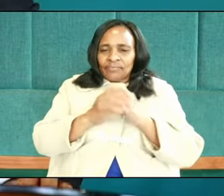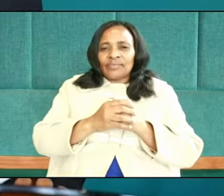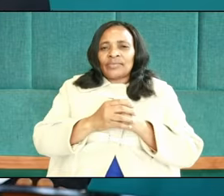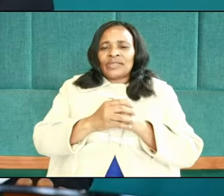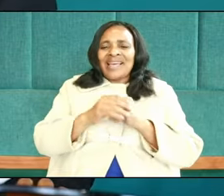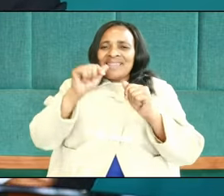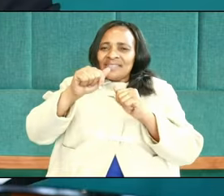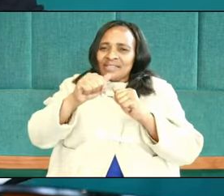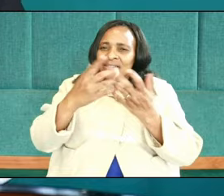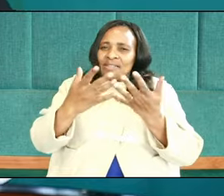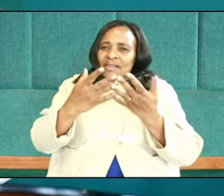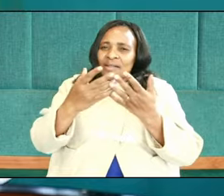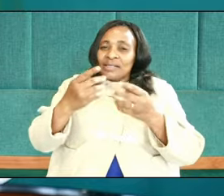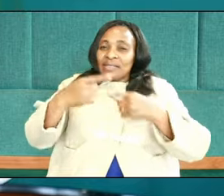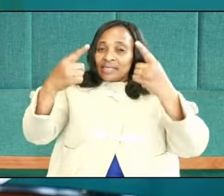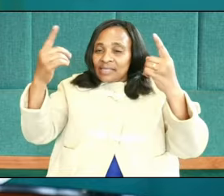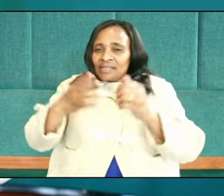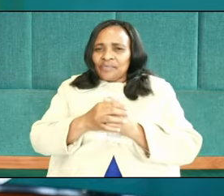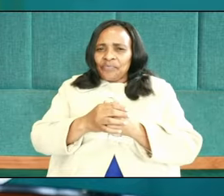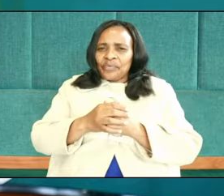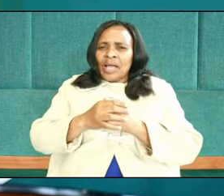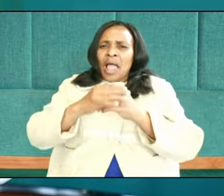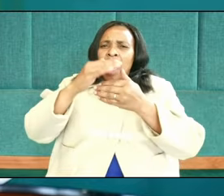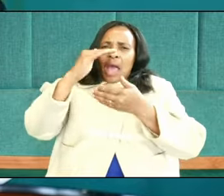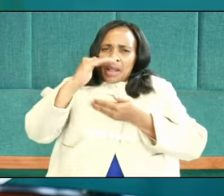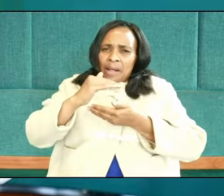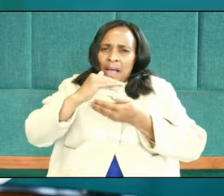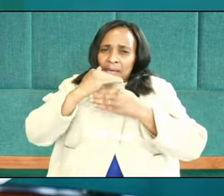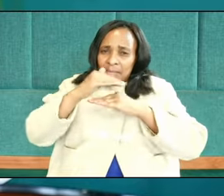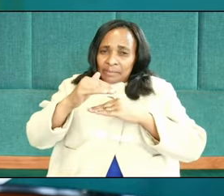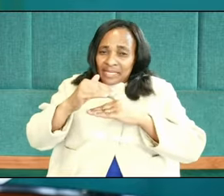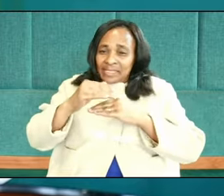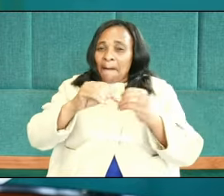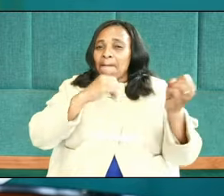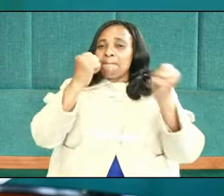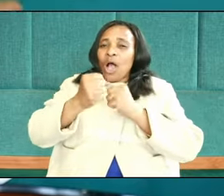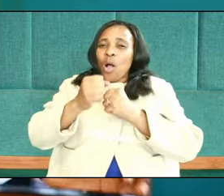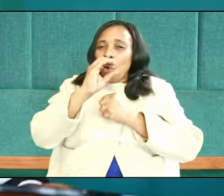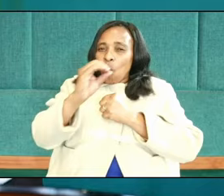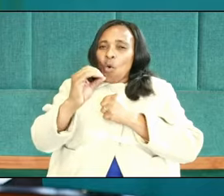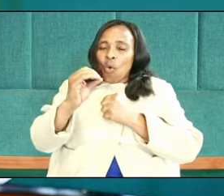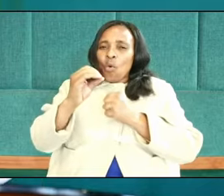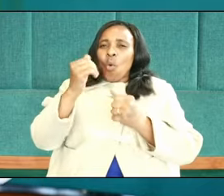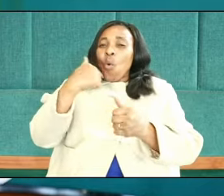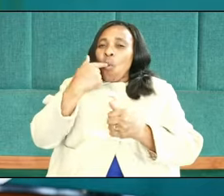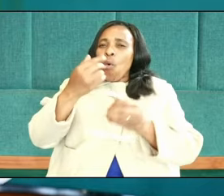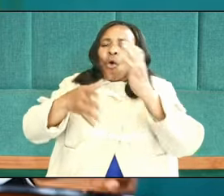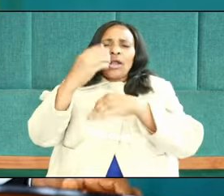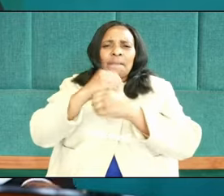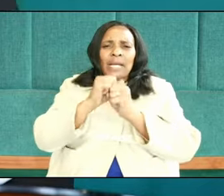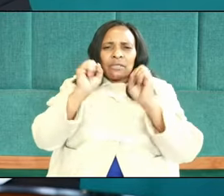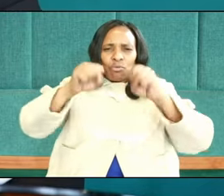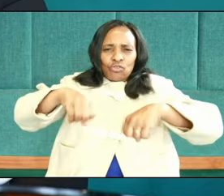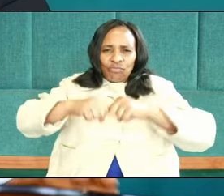right hand. It was the unlimited power of God that made it possible. It was